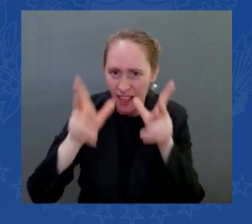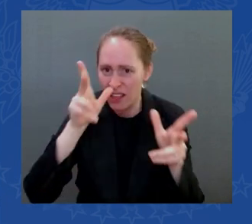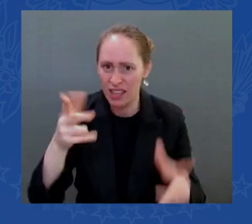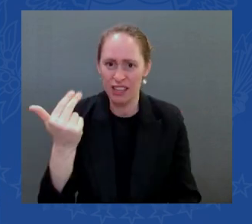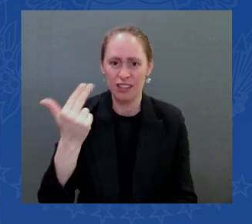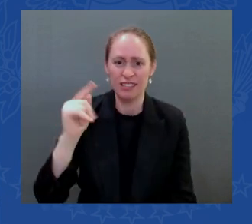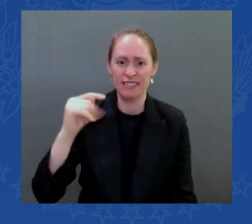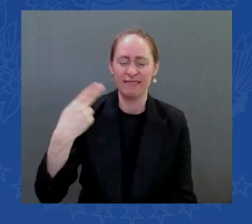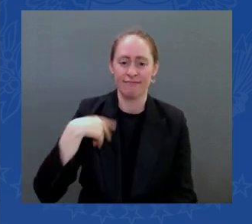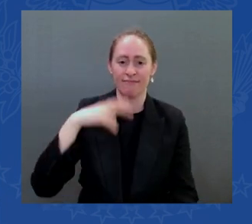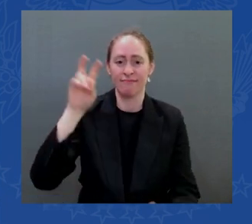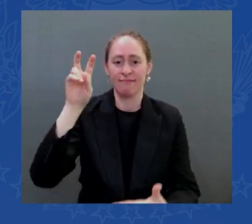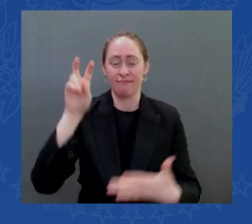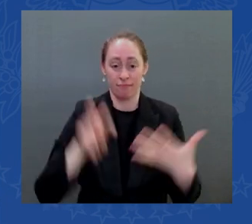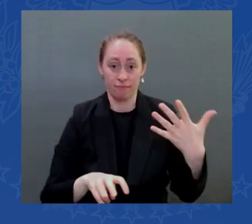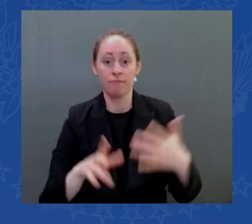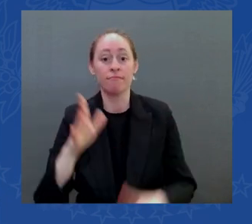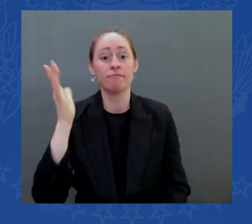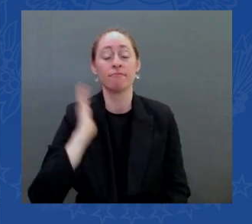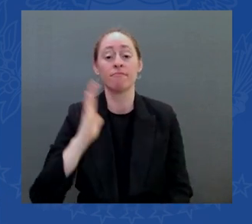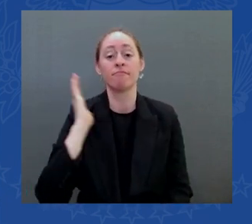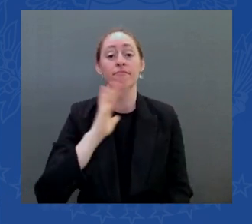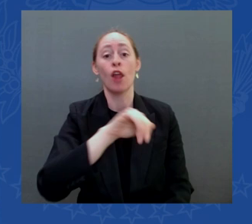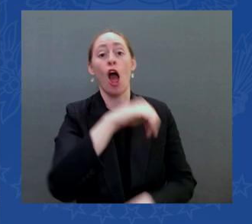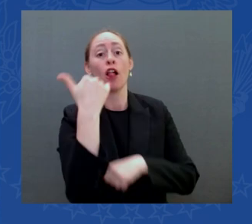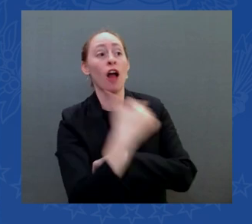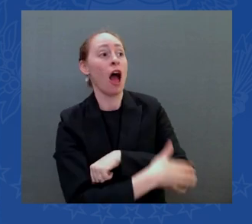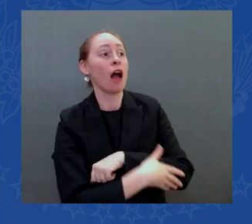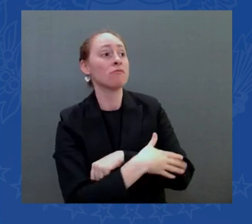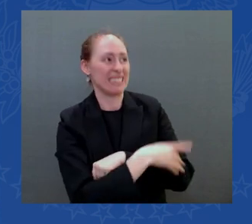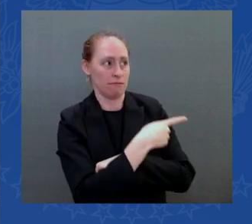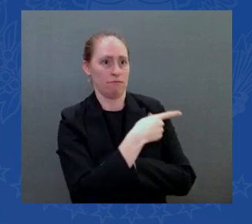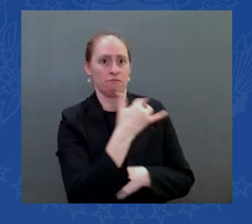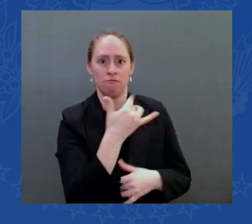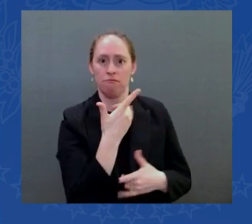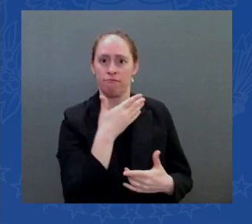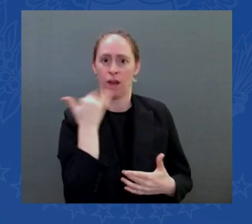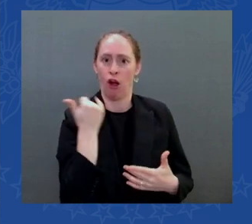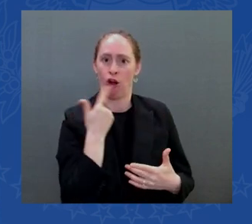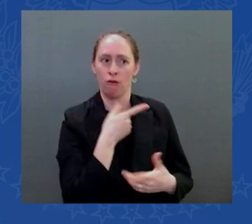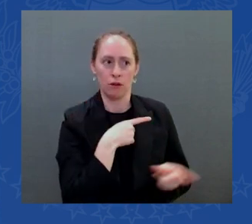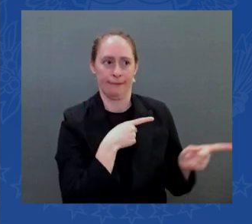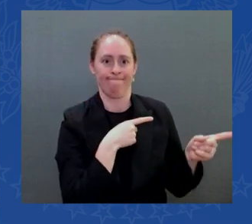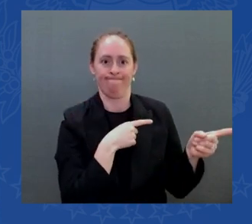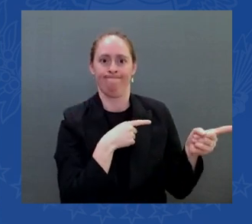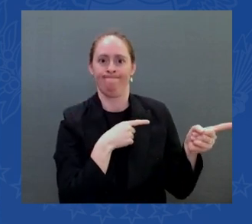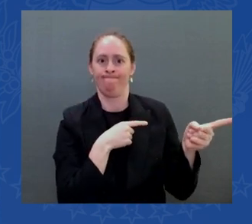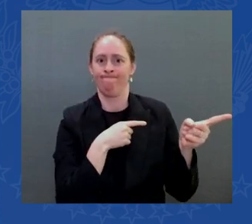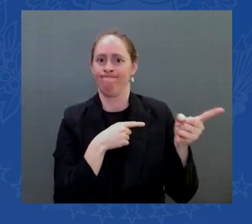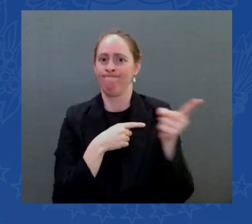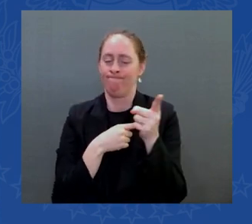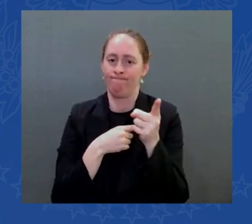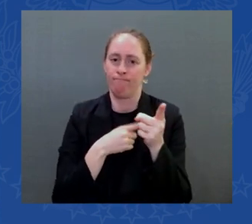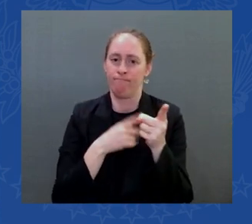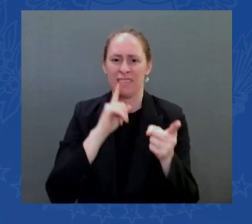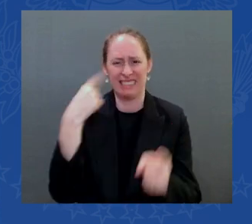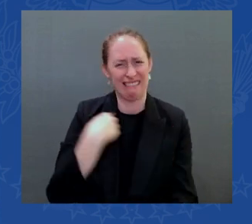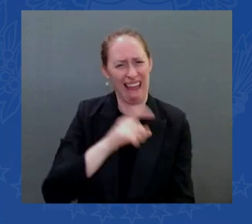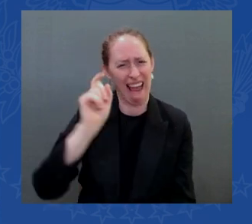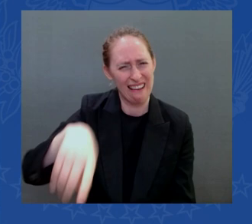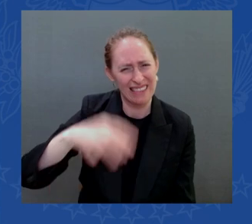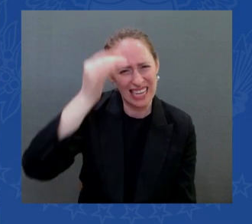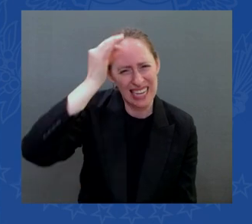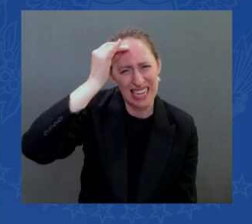have moved folks this matters it matters our safety our security our health and whole range not only that about 700